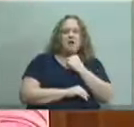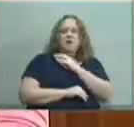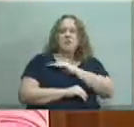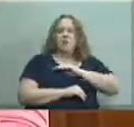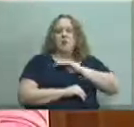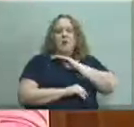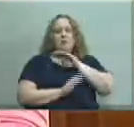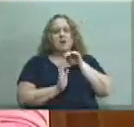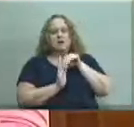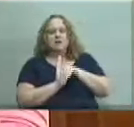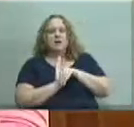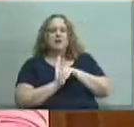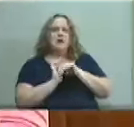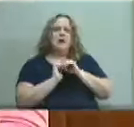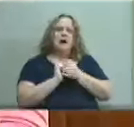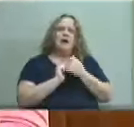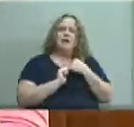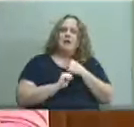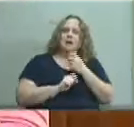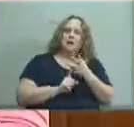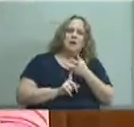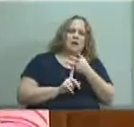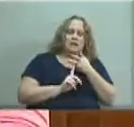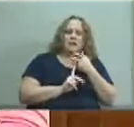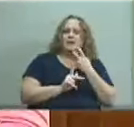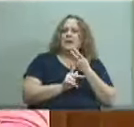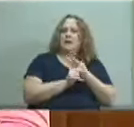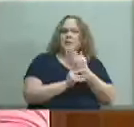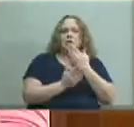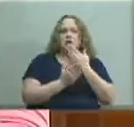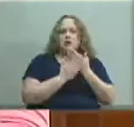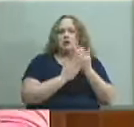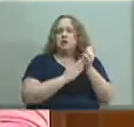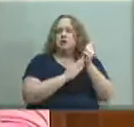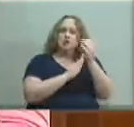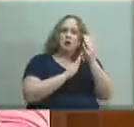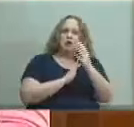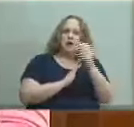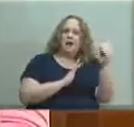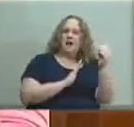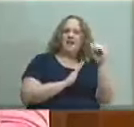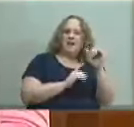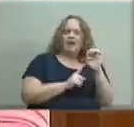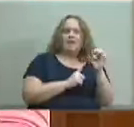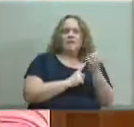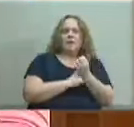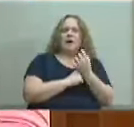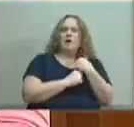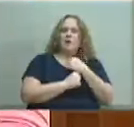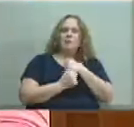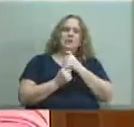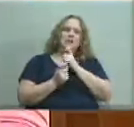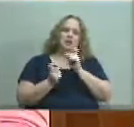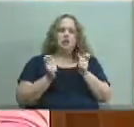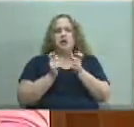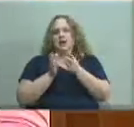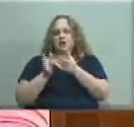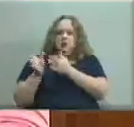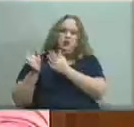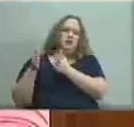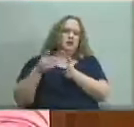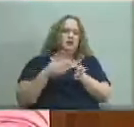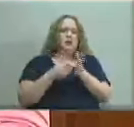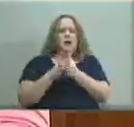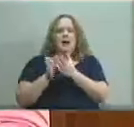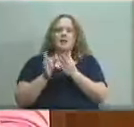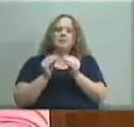suffers how could we ever recruit or retain quality instructor and leaders in that environment we turn the boat around every couple of years the momentum is lost and more